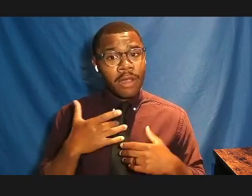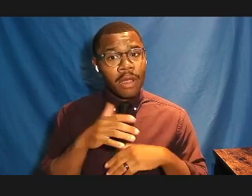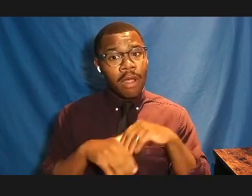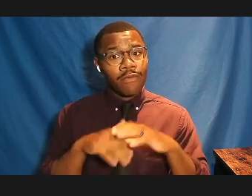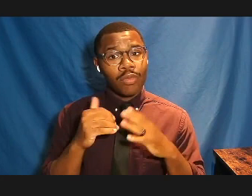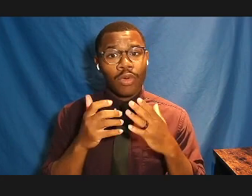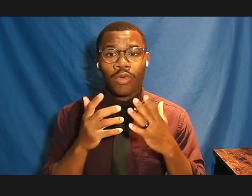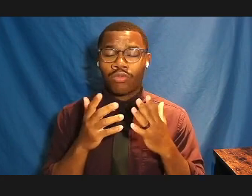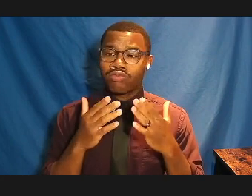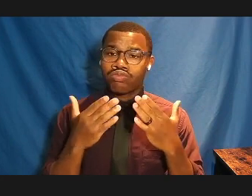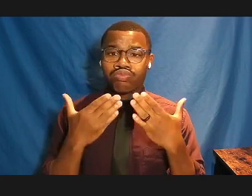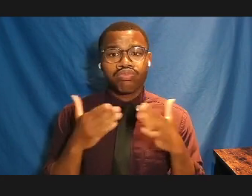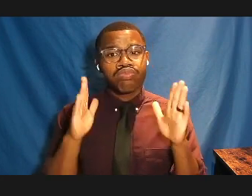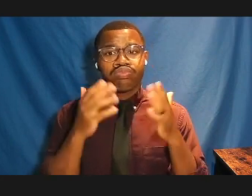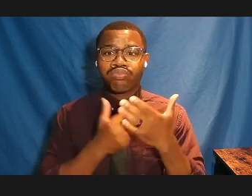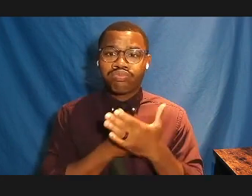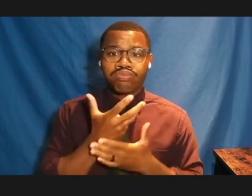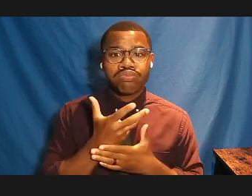always translate.